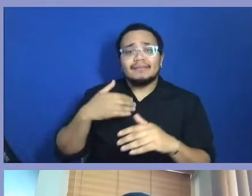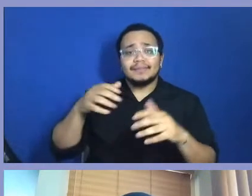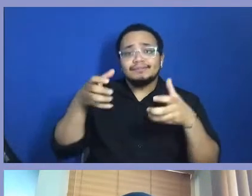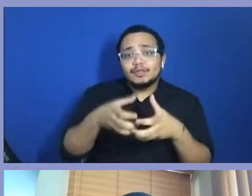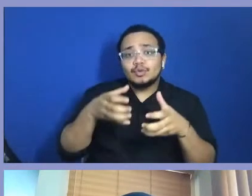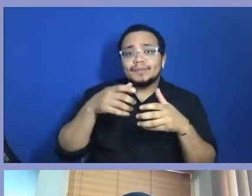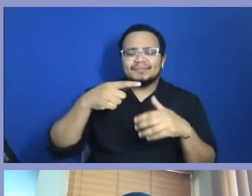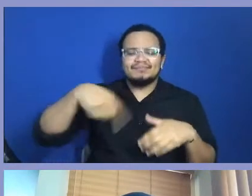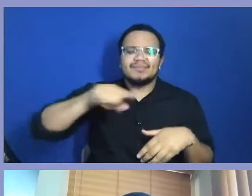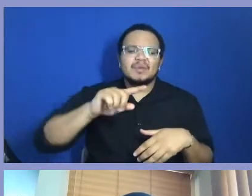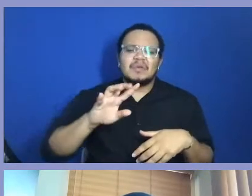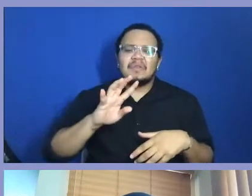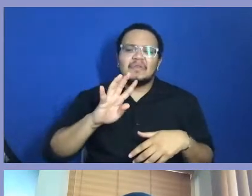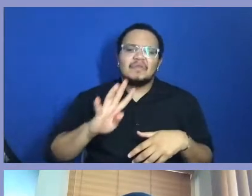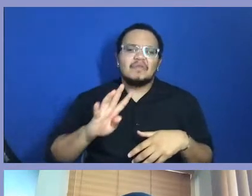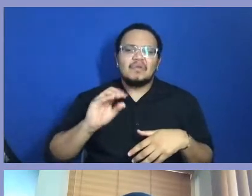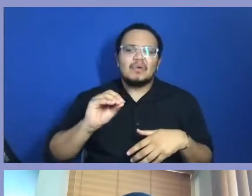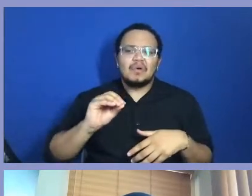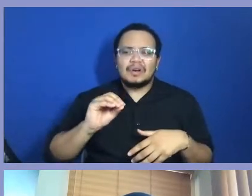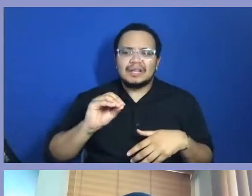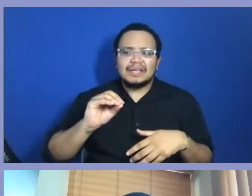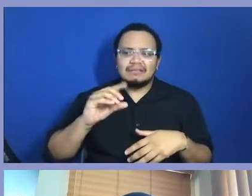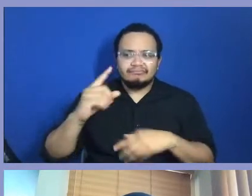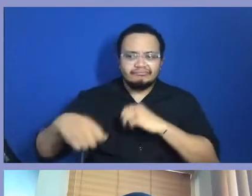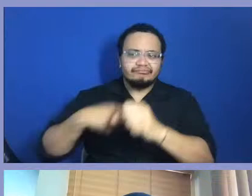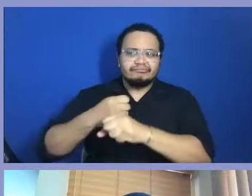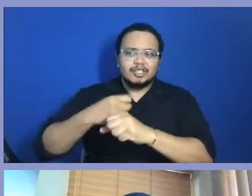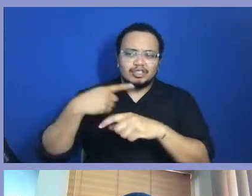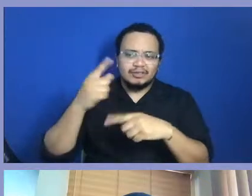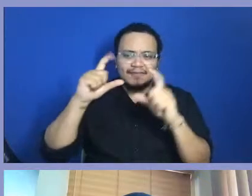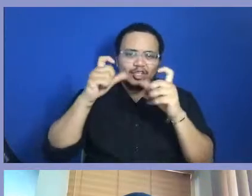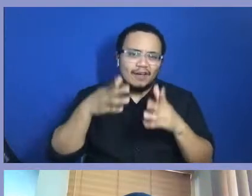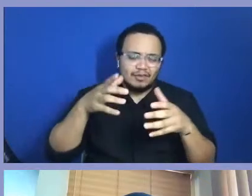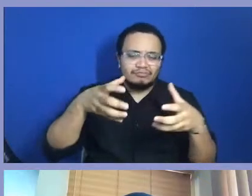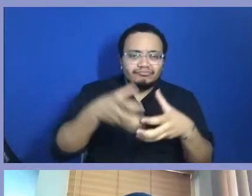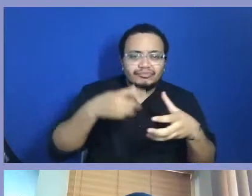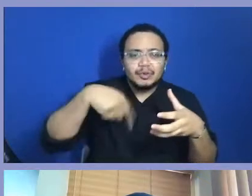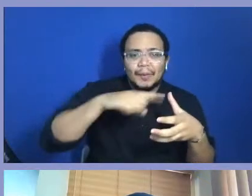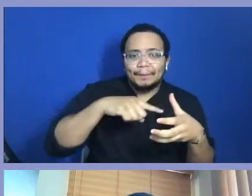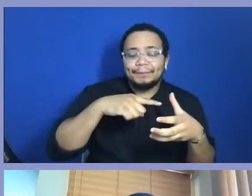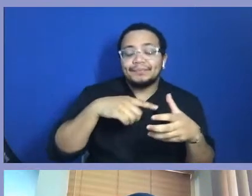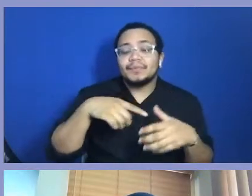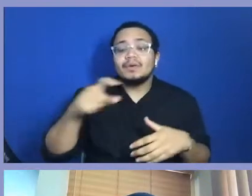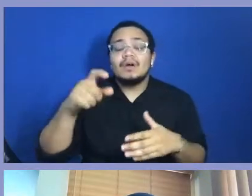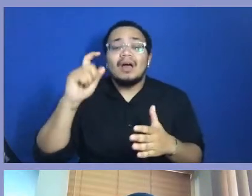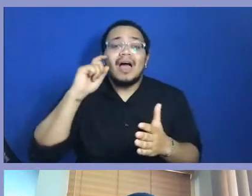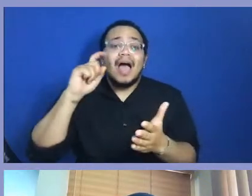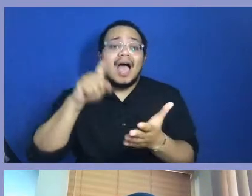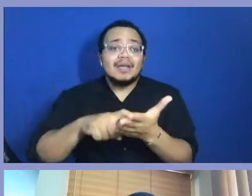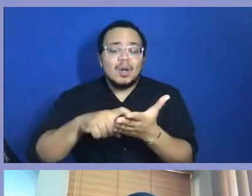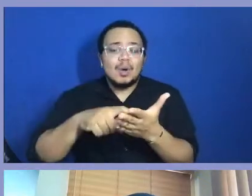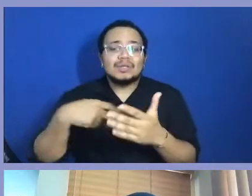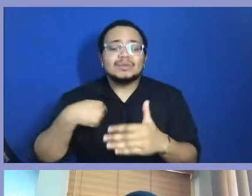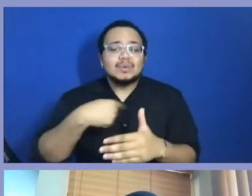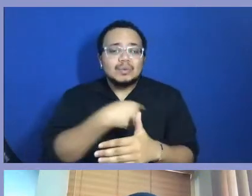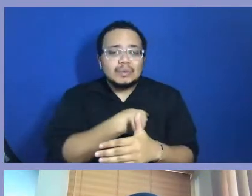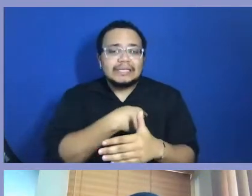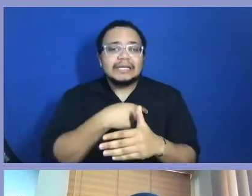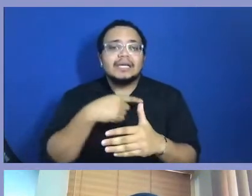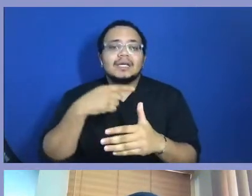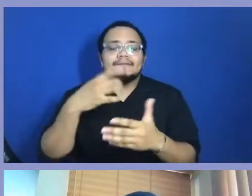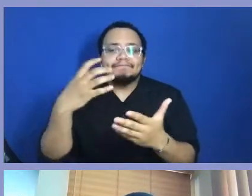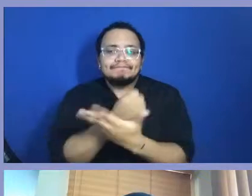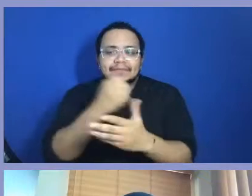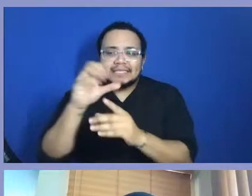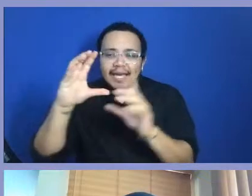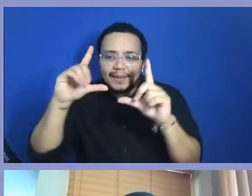with people who understand the business and the art of photography, you begin to take on a social issue in your community because then you